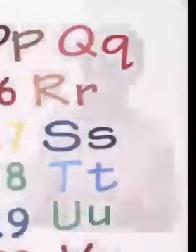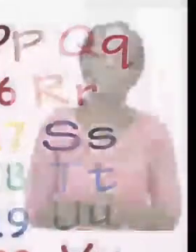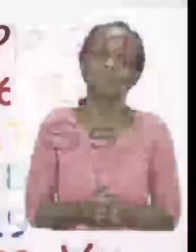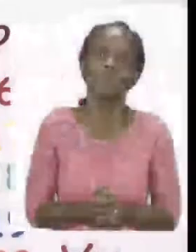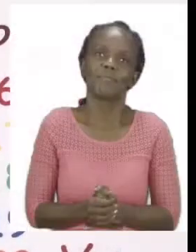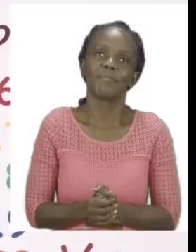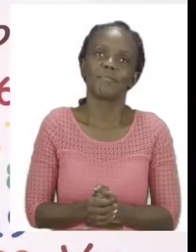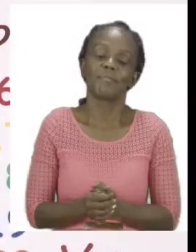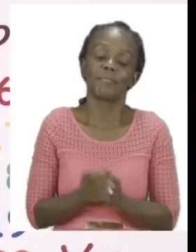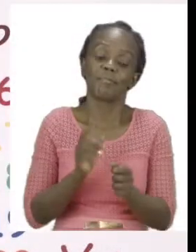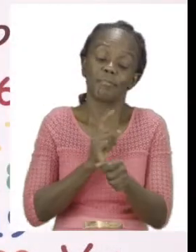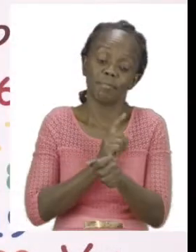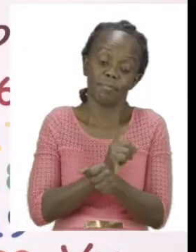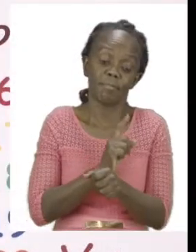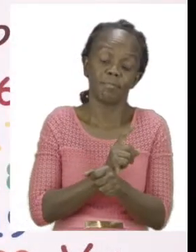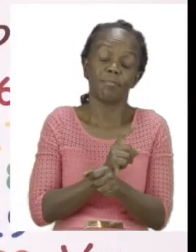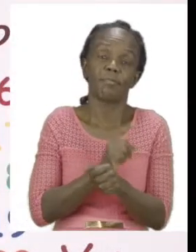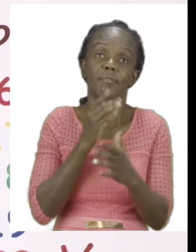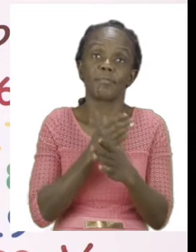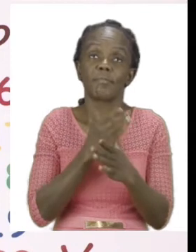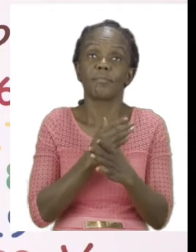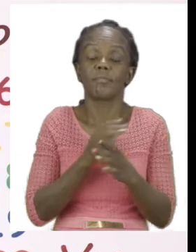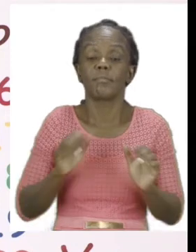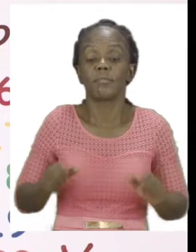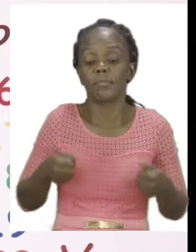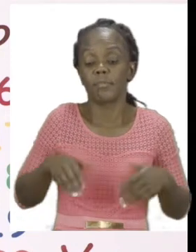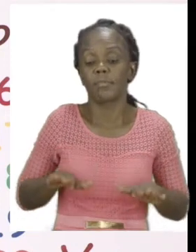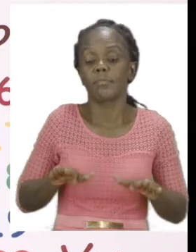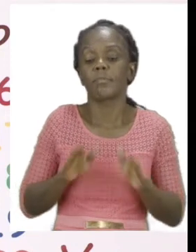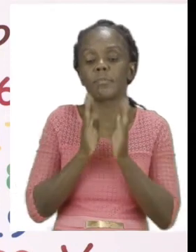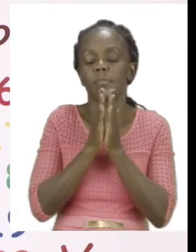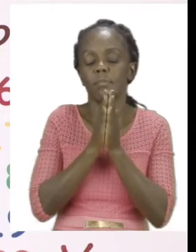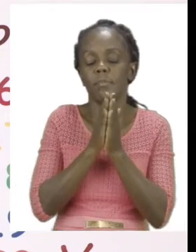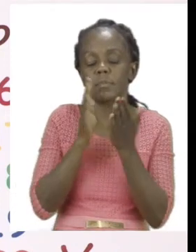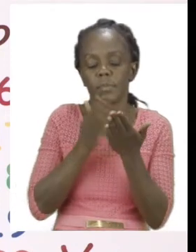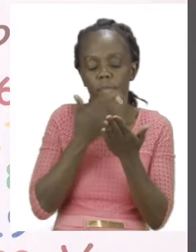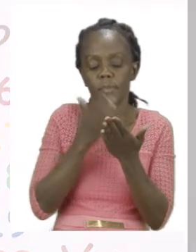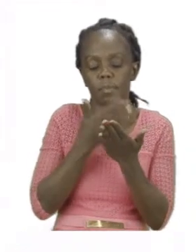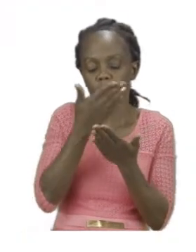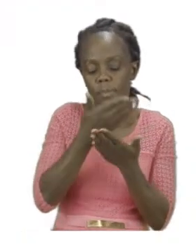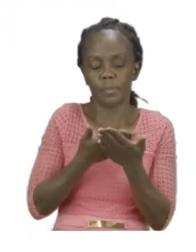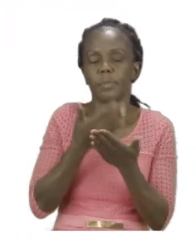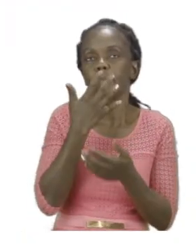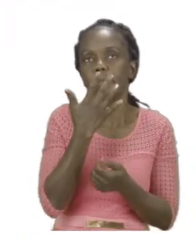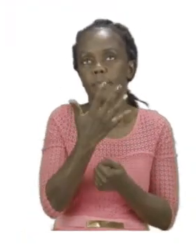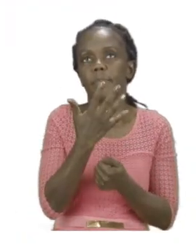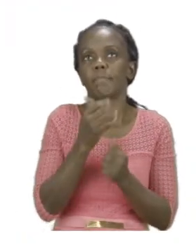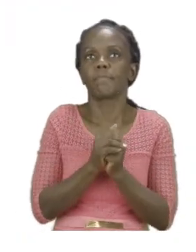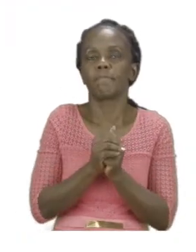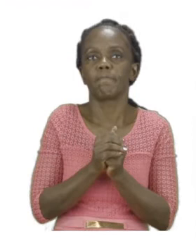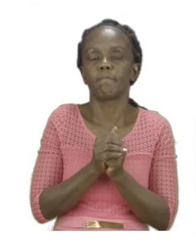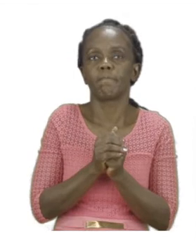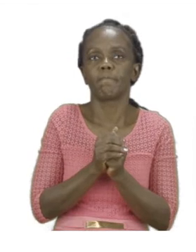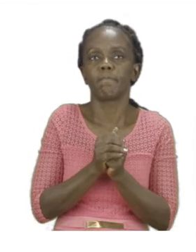For our lesson now boys and girls let us turn to page 5. On